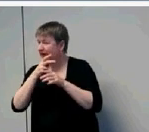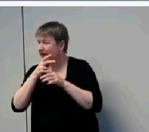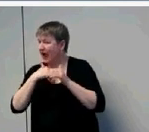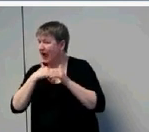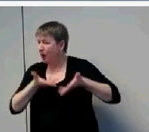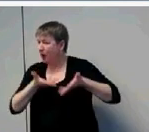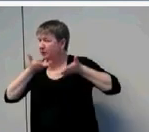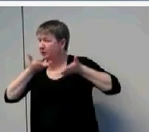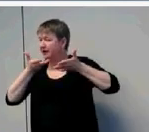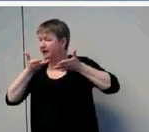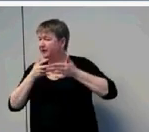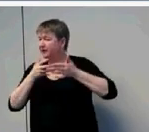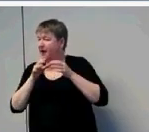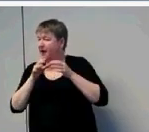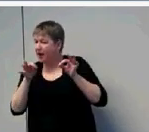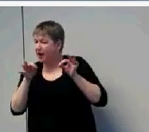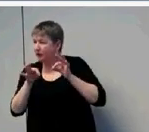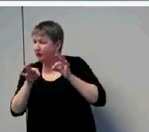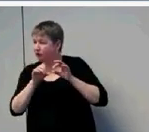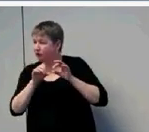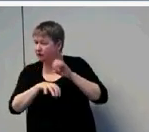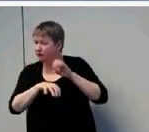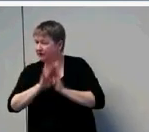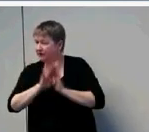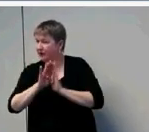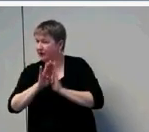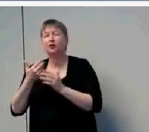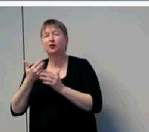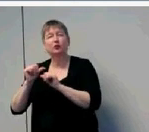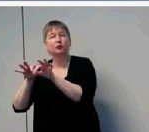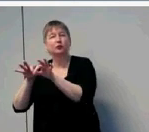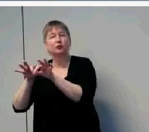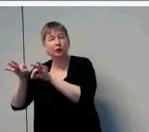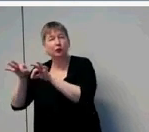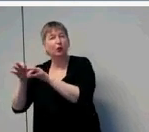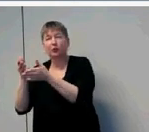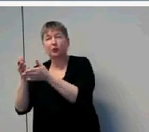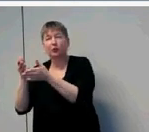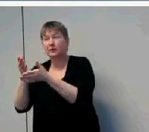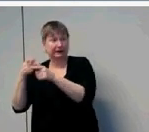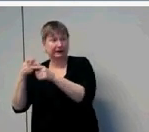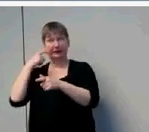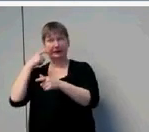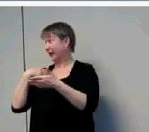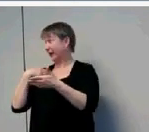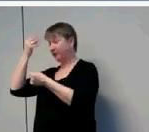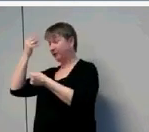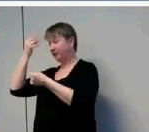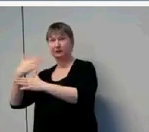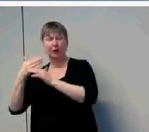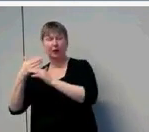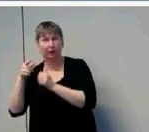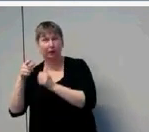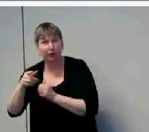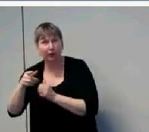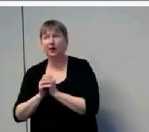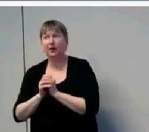development. Perhaps showing them some of the slides I shared with you that more use and